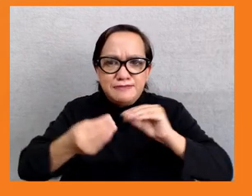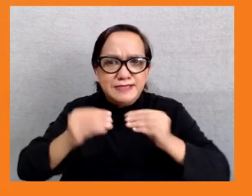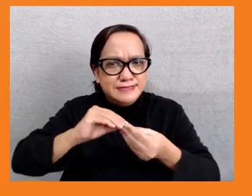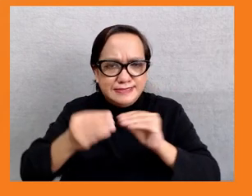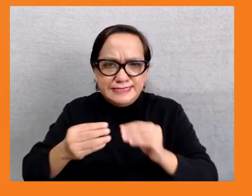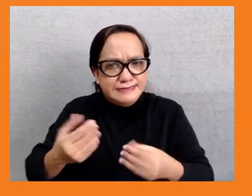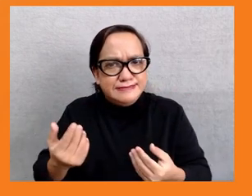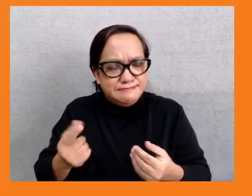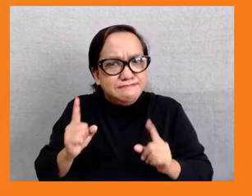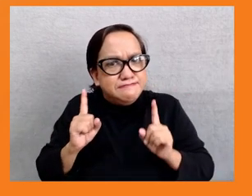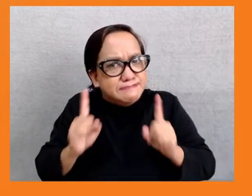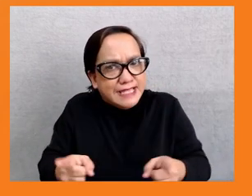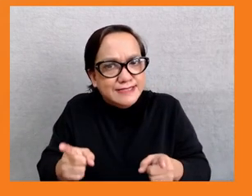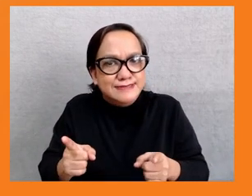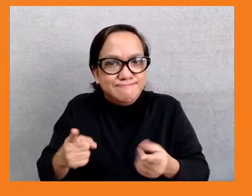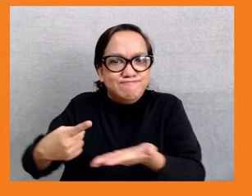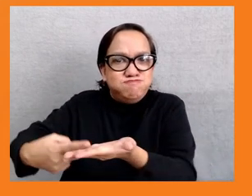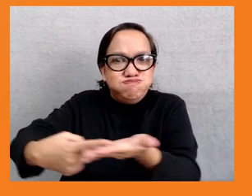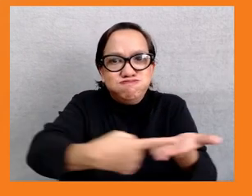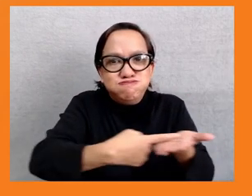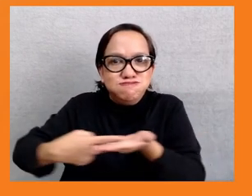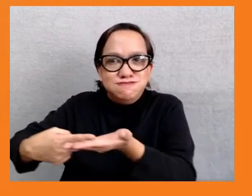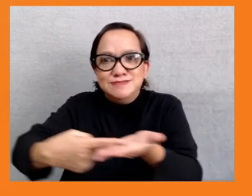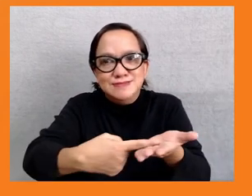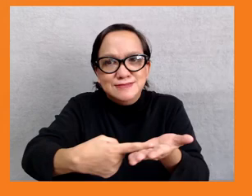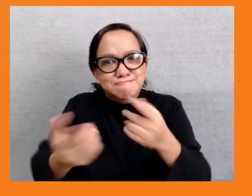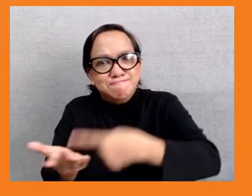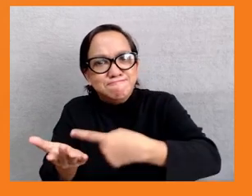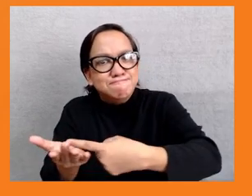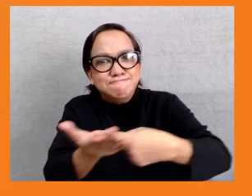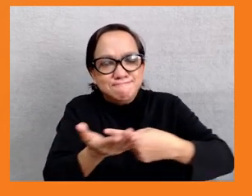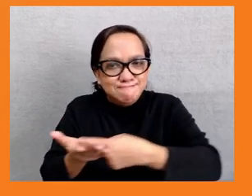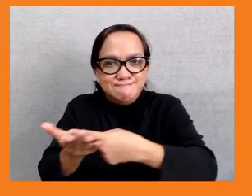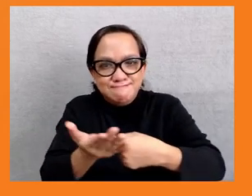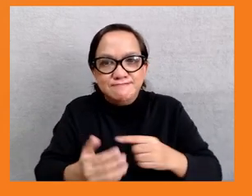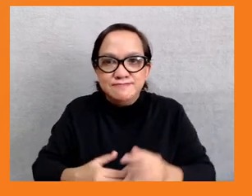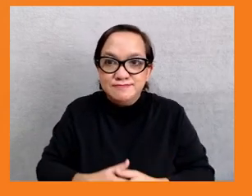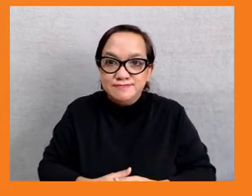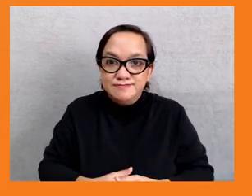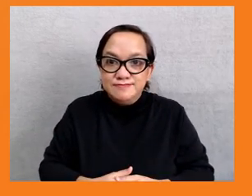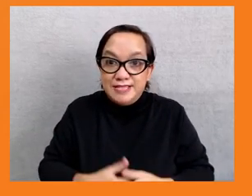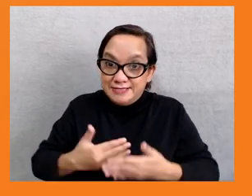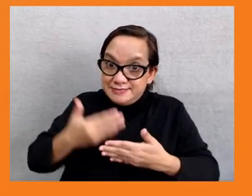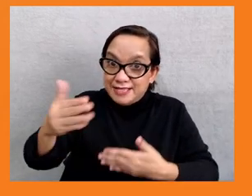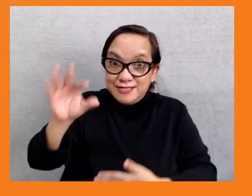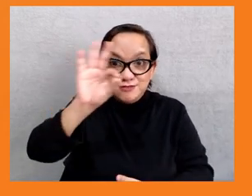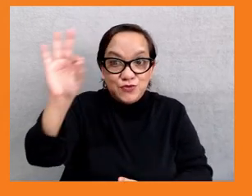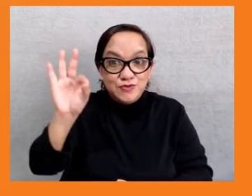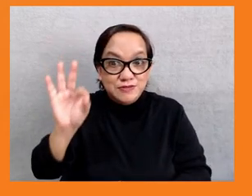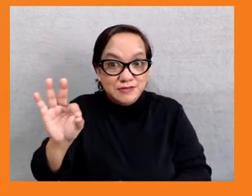Thank you. this is another connected question. So I'll ask that first. Albert, maybe you are in a better position to answer this.